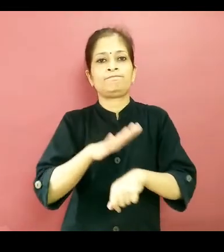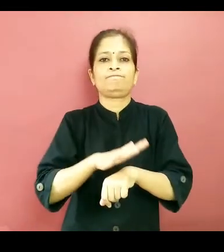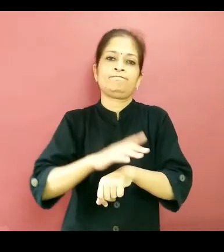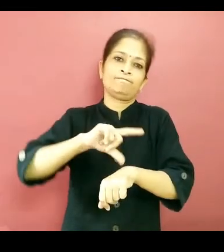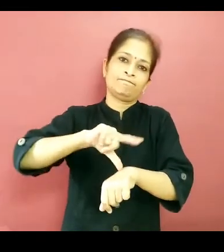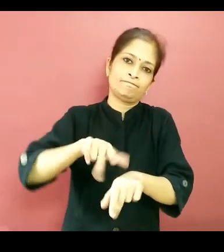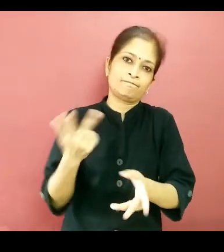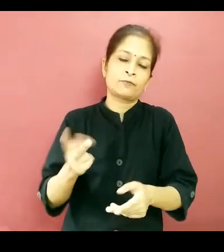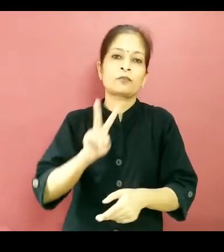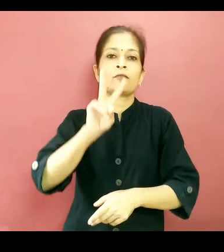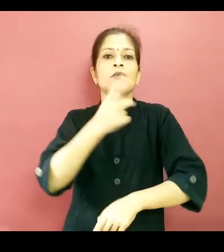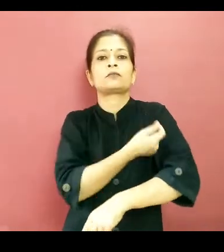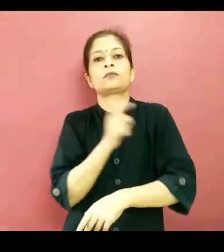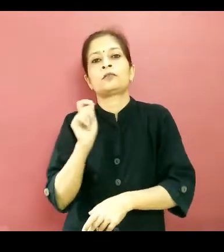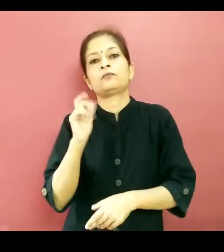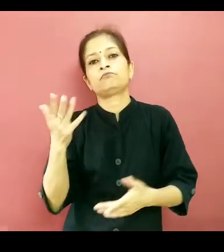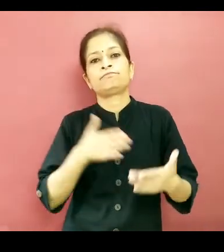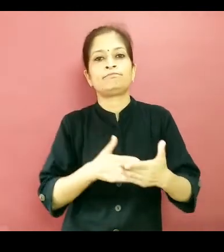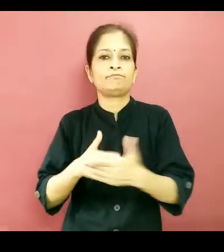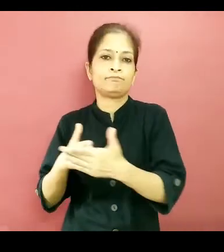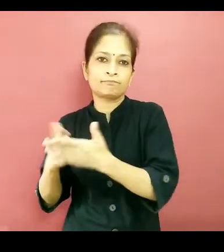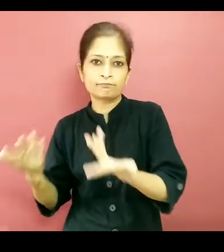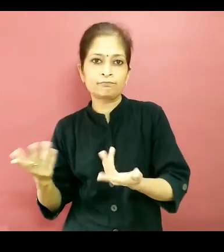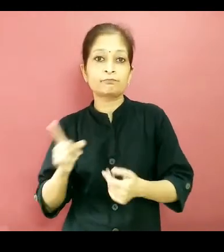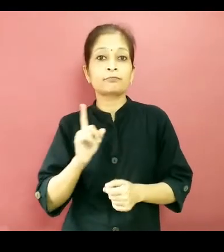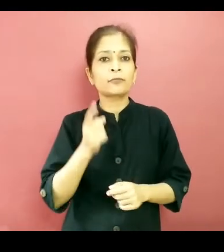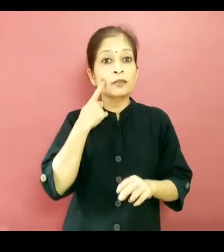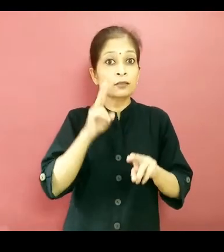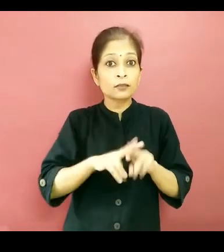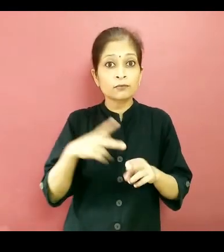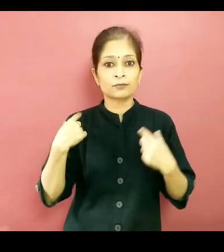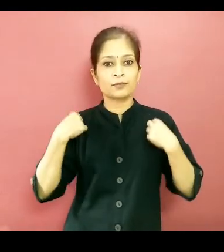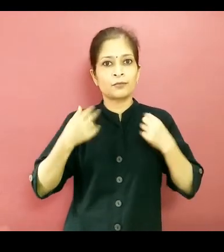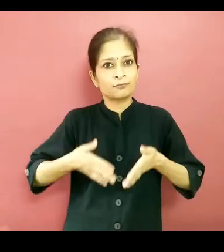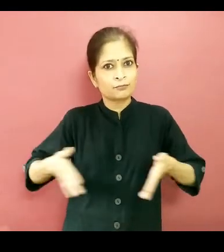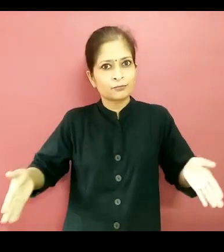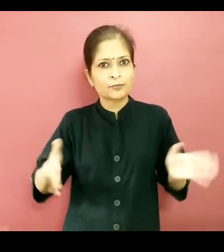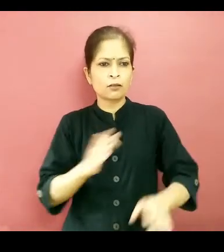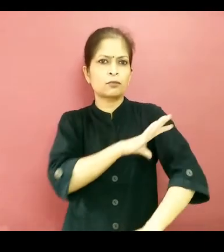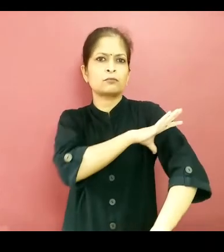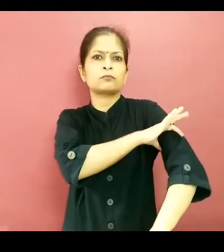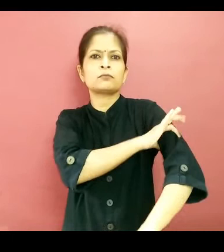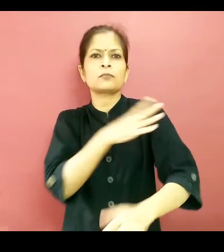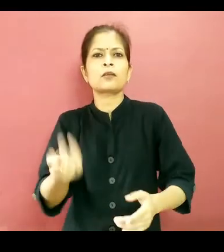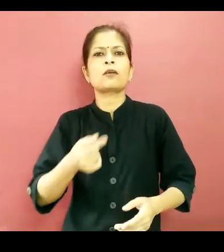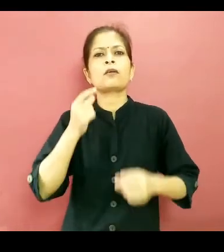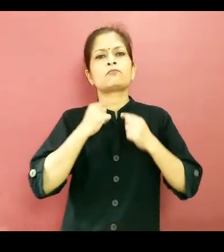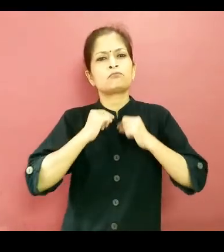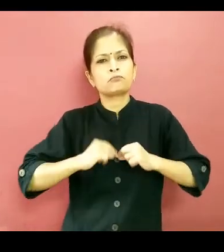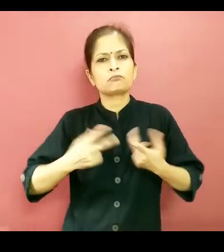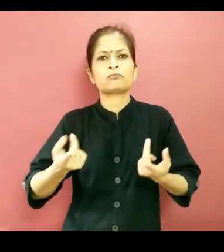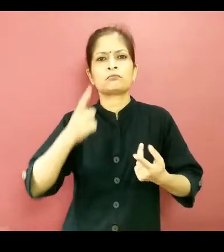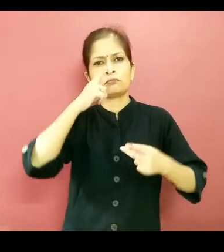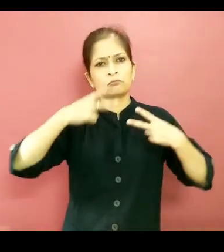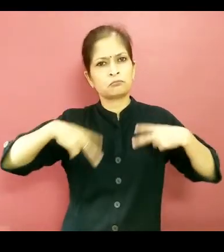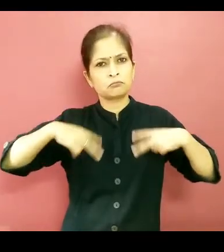delays and make the whole process inconvenient for you. Wear a loose or short-sleeved shirt or suit or